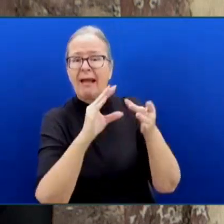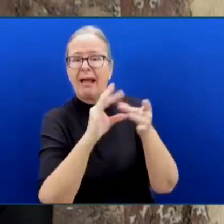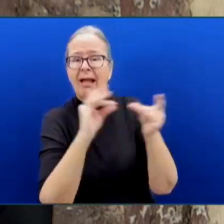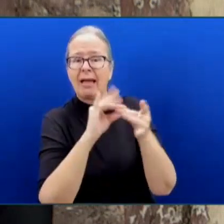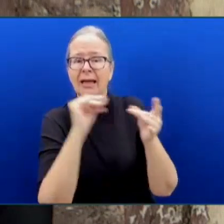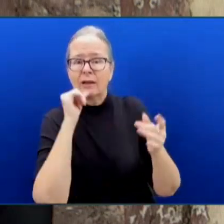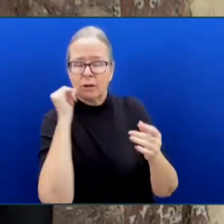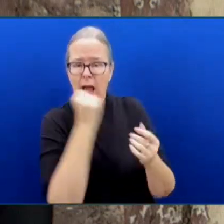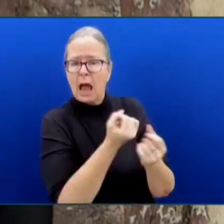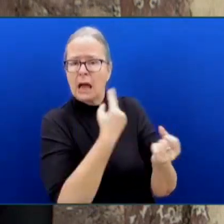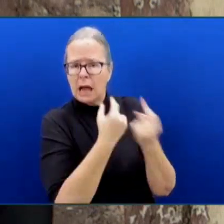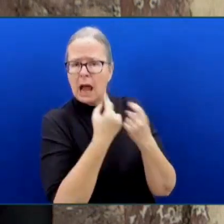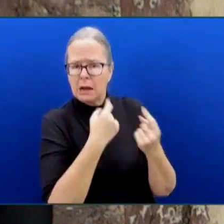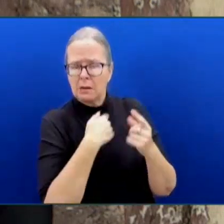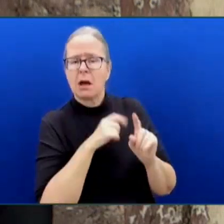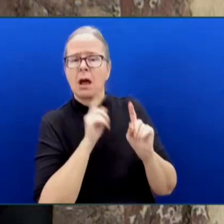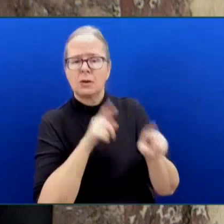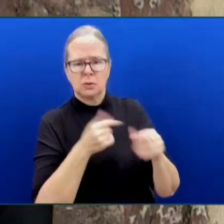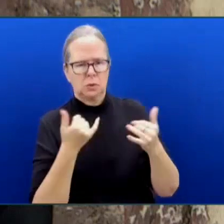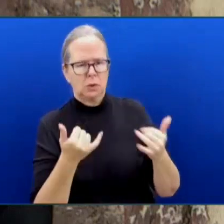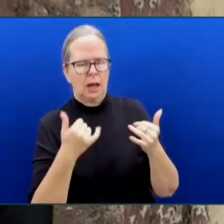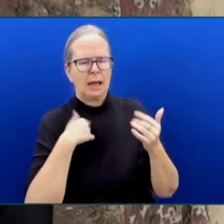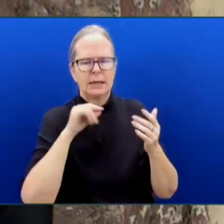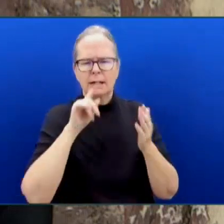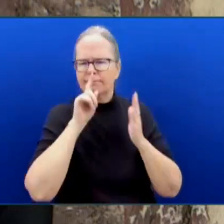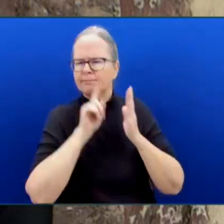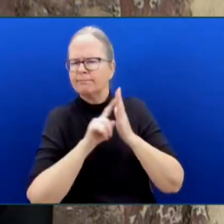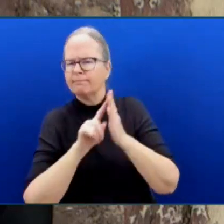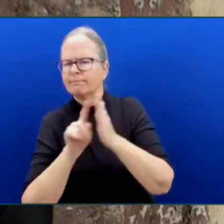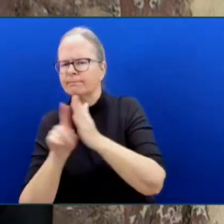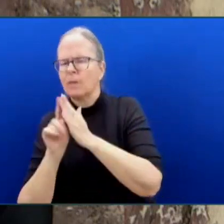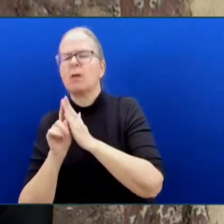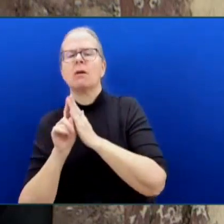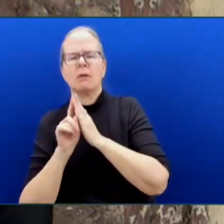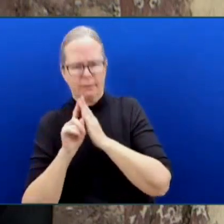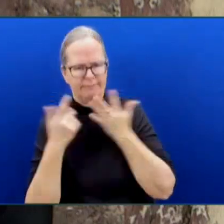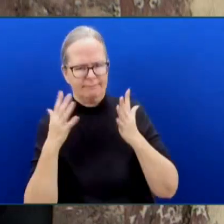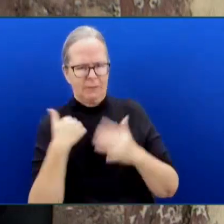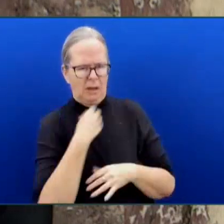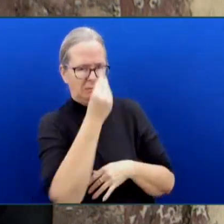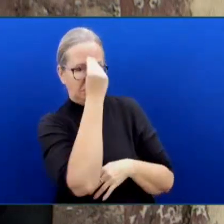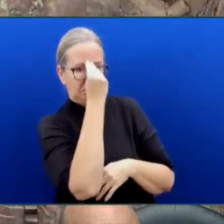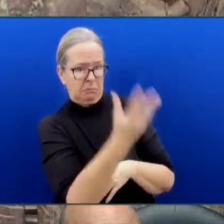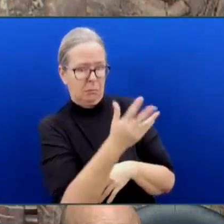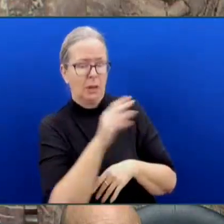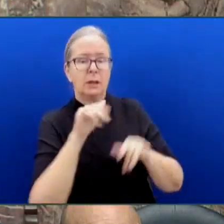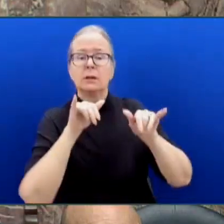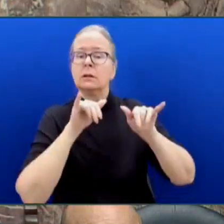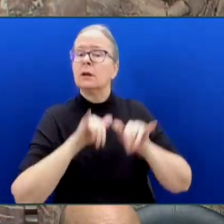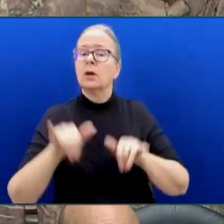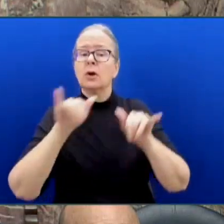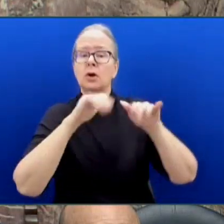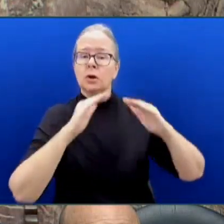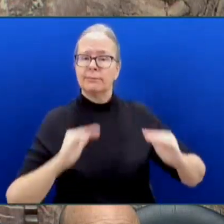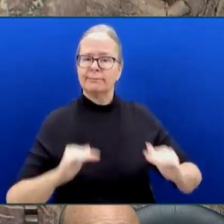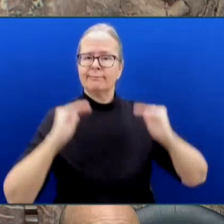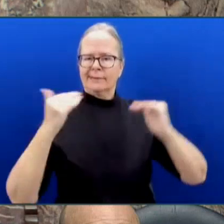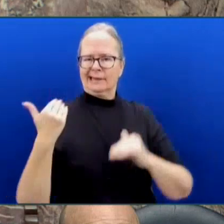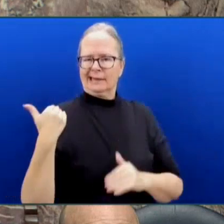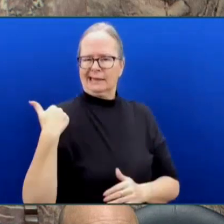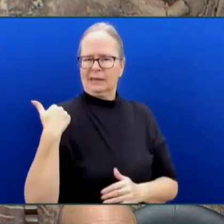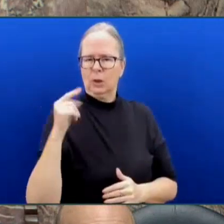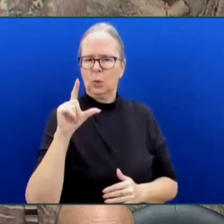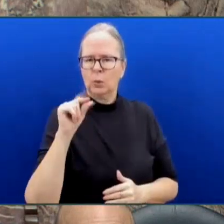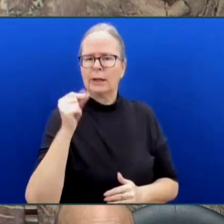member will know, changes were made to raise standards in 2019. All people working for the ministry